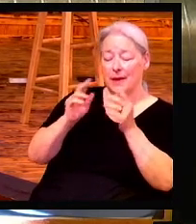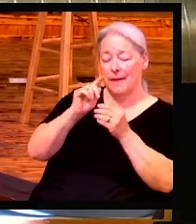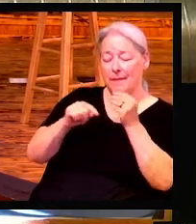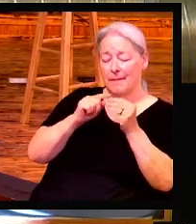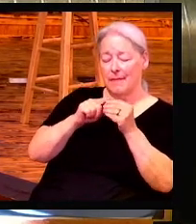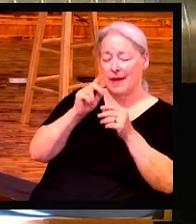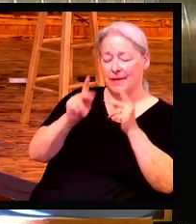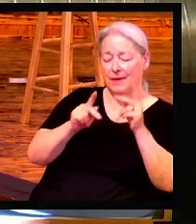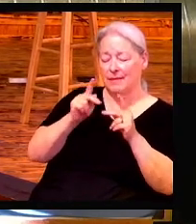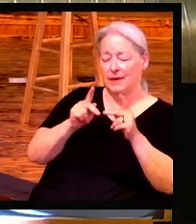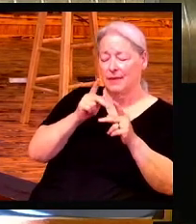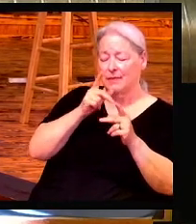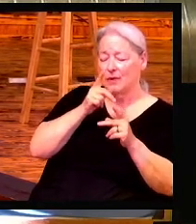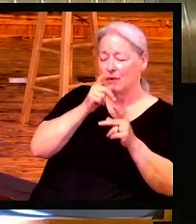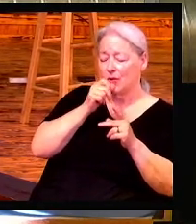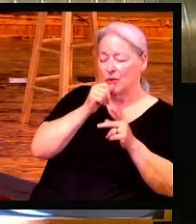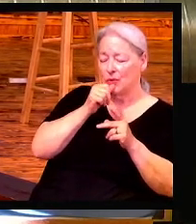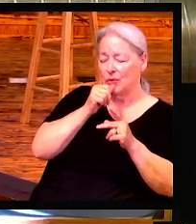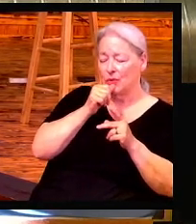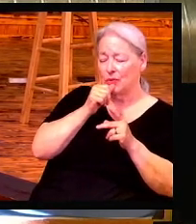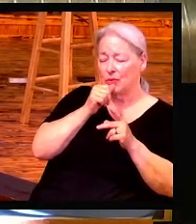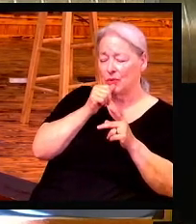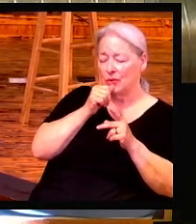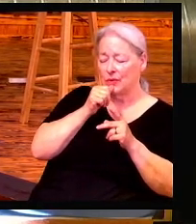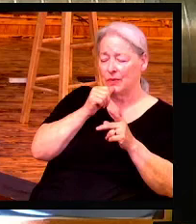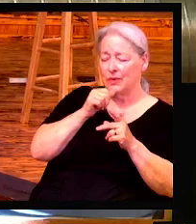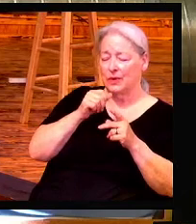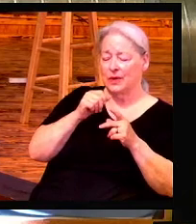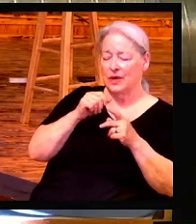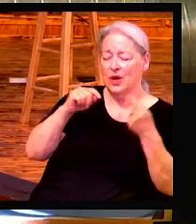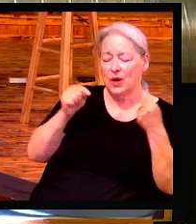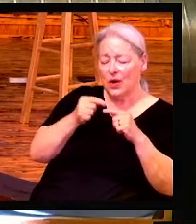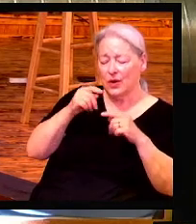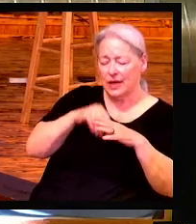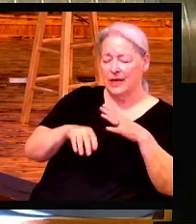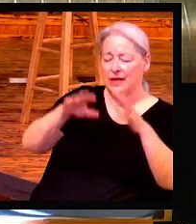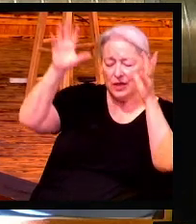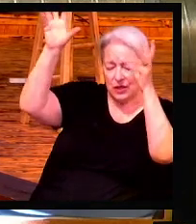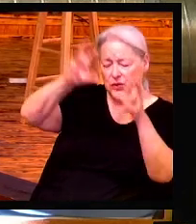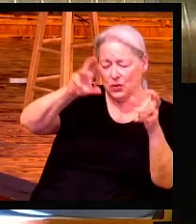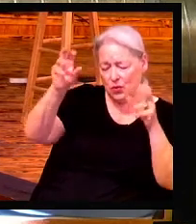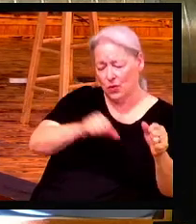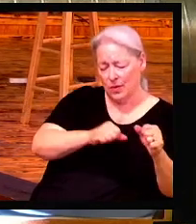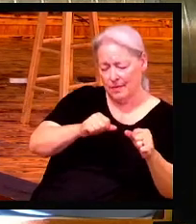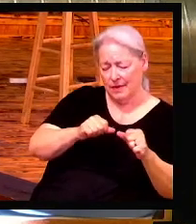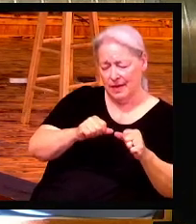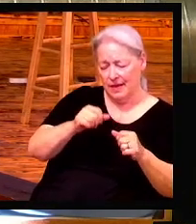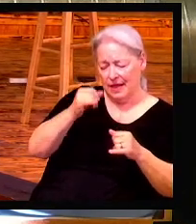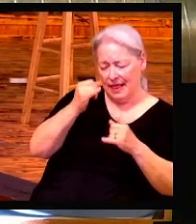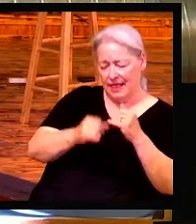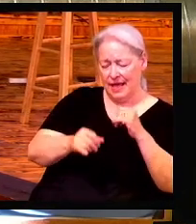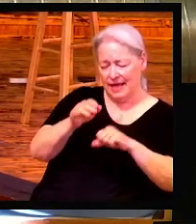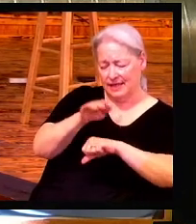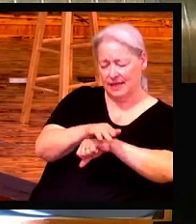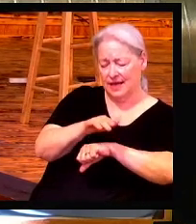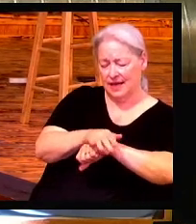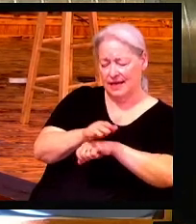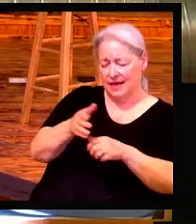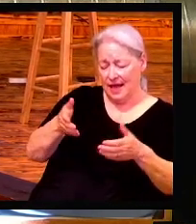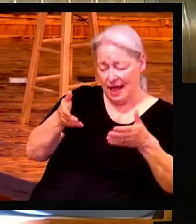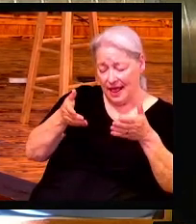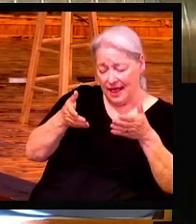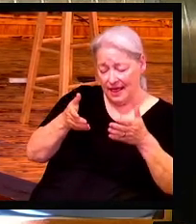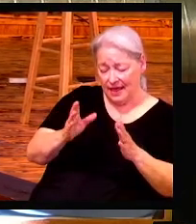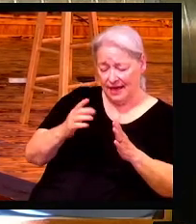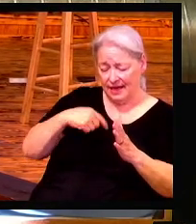May you comfort them where they need comfort. May you help them where they need help. May you let us know if you want to use us as the hands and feet of